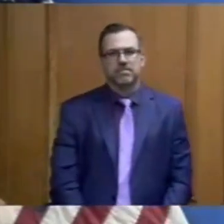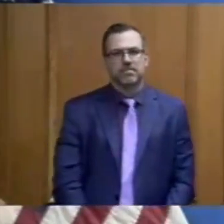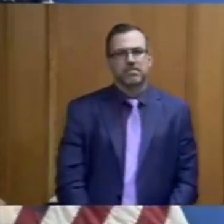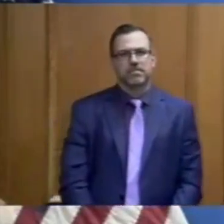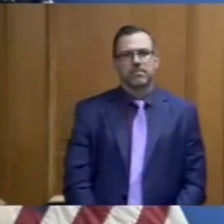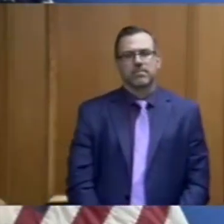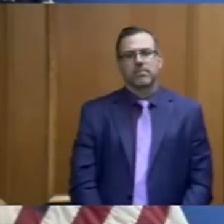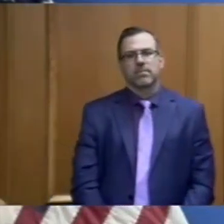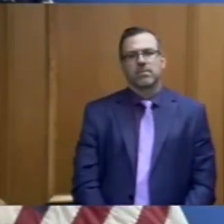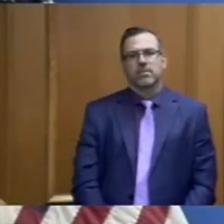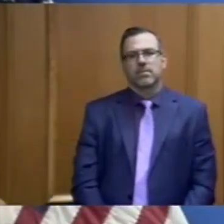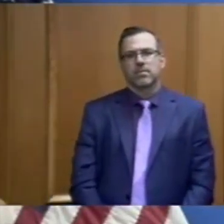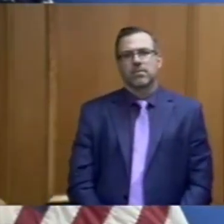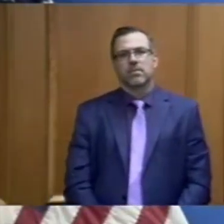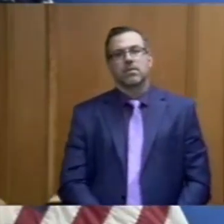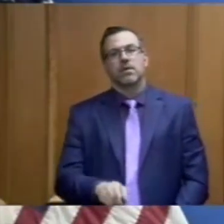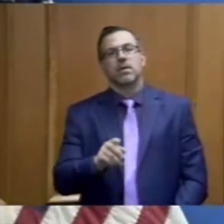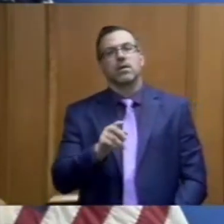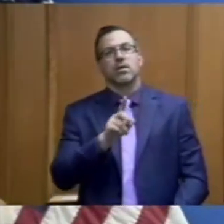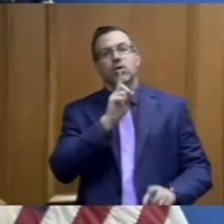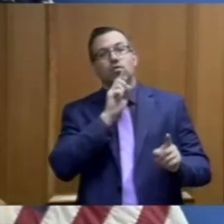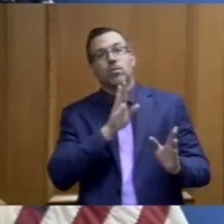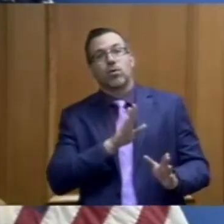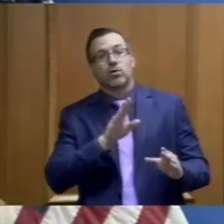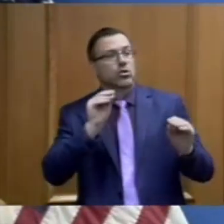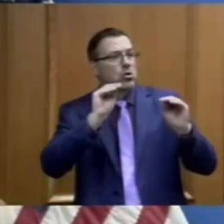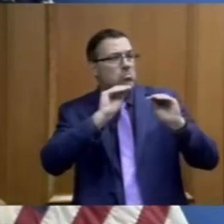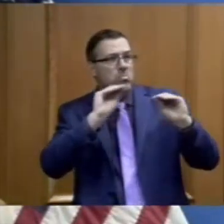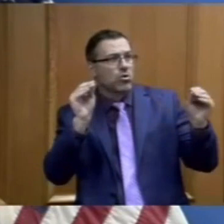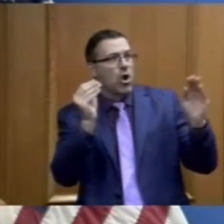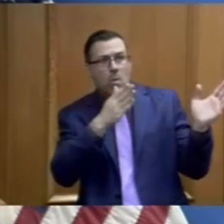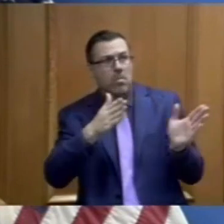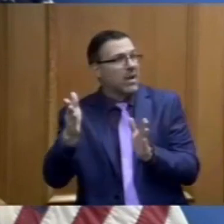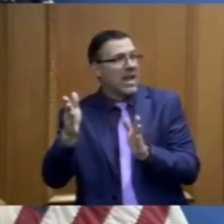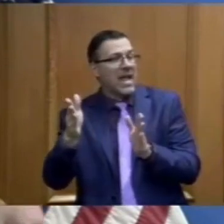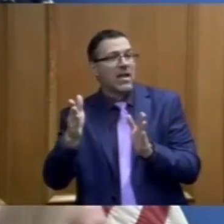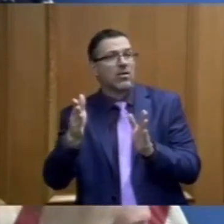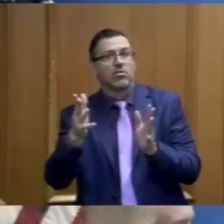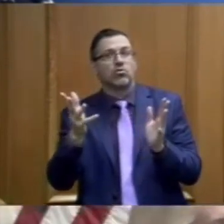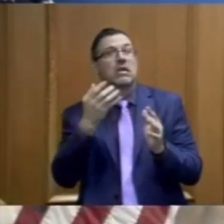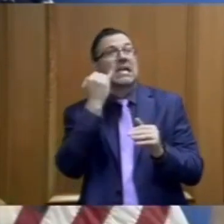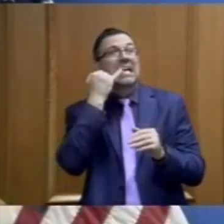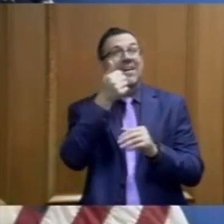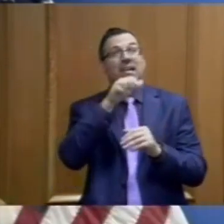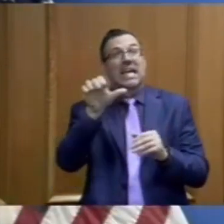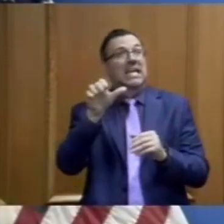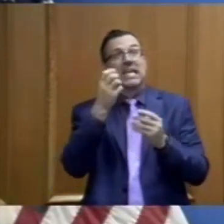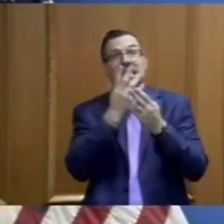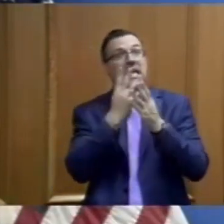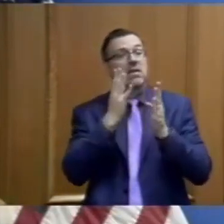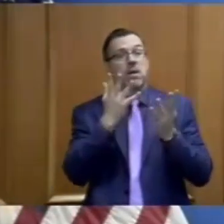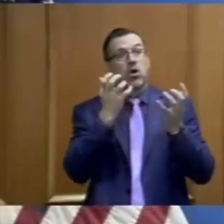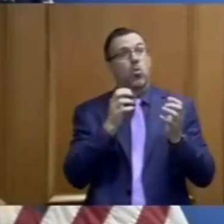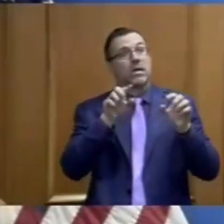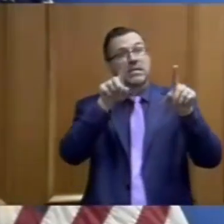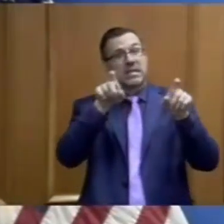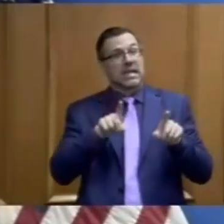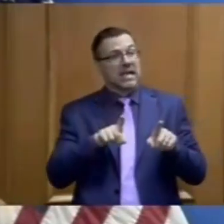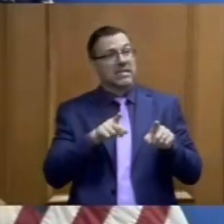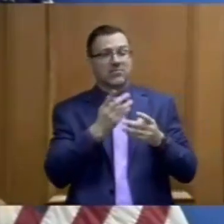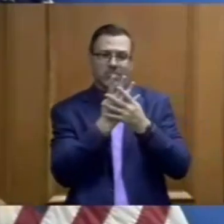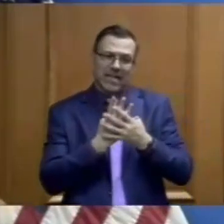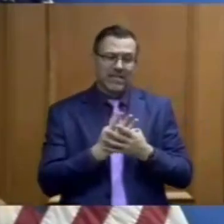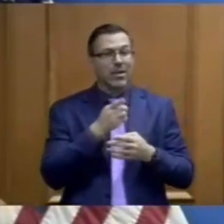So currently no plan to just do a blanket if any inmate wants a test, they can have a test if we're going off of this tiered approach?